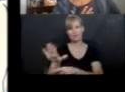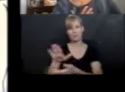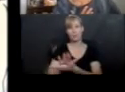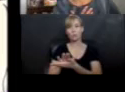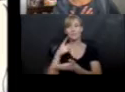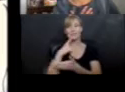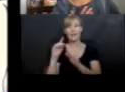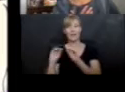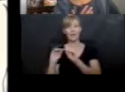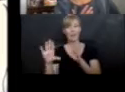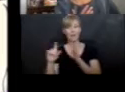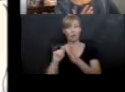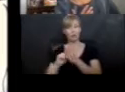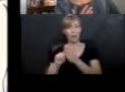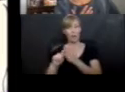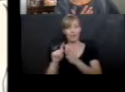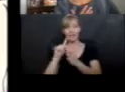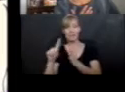is clear thinking.